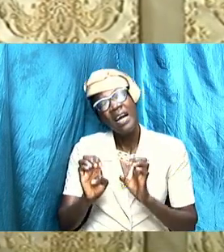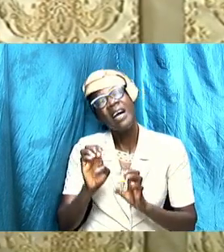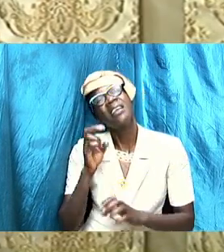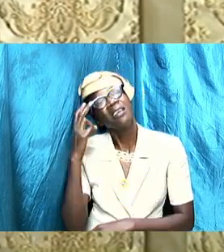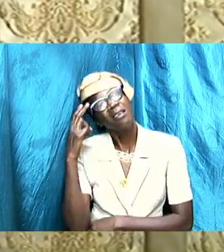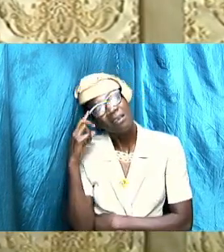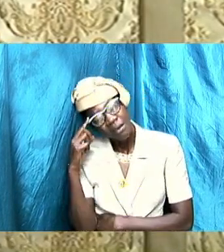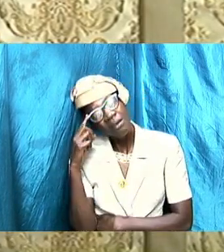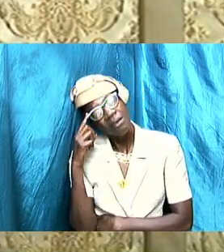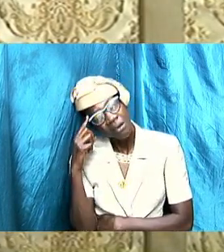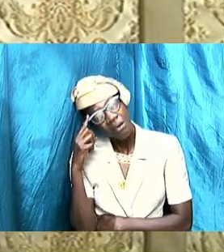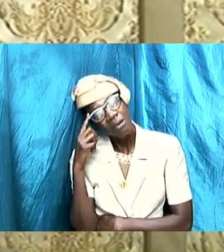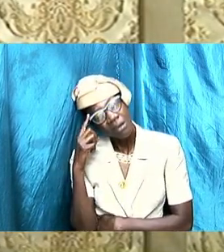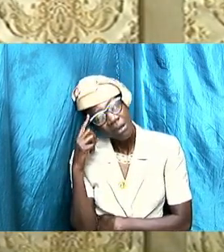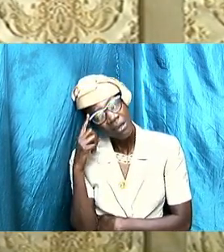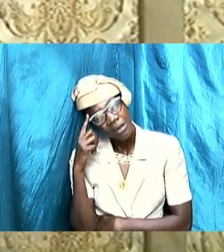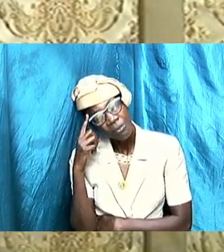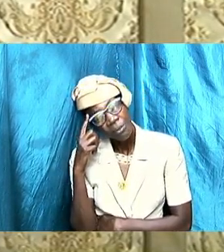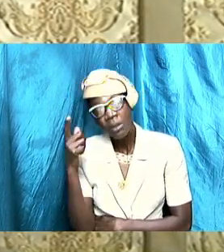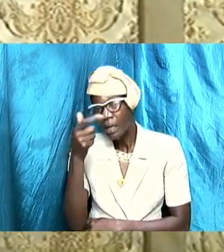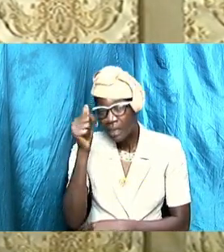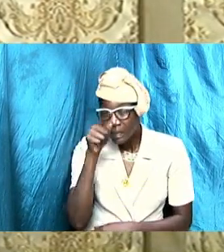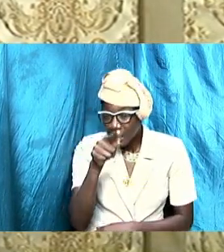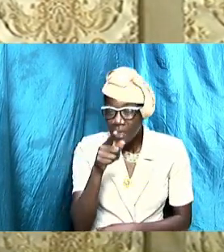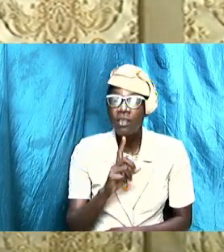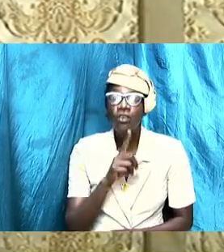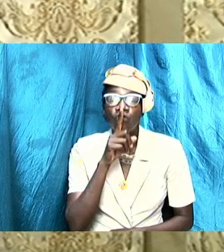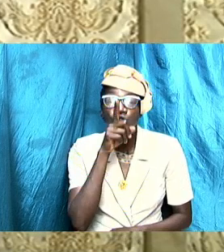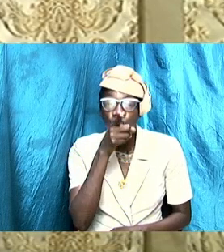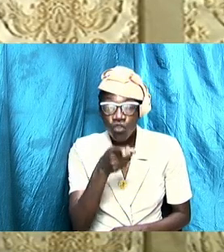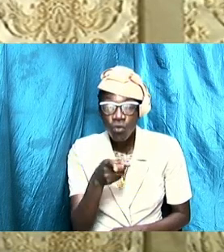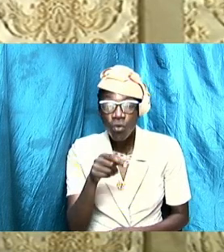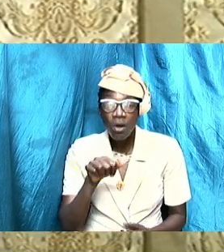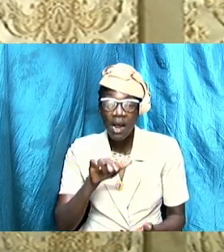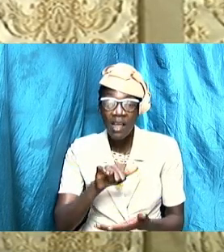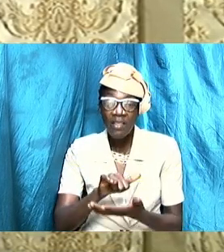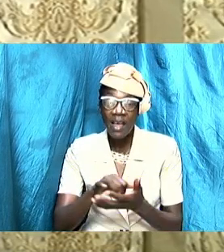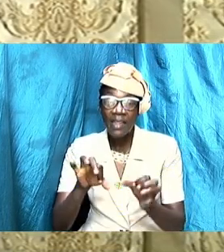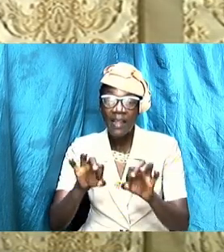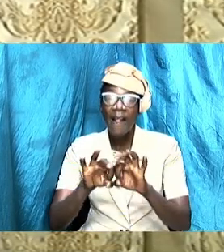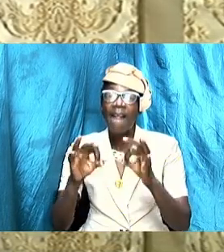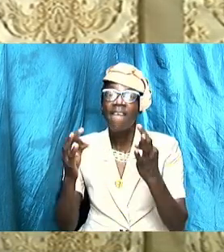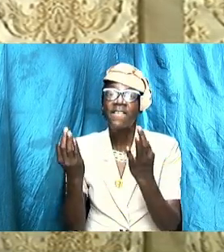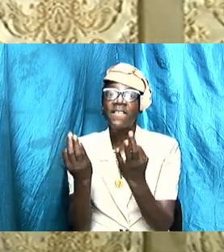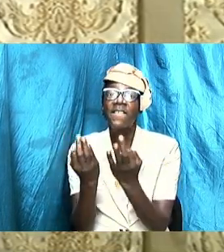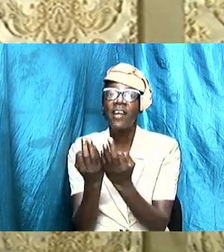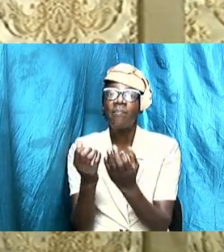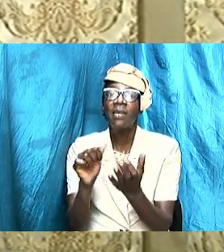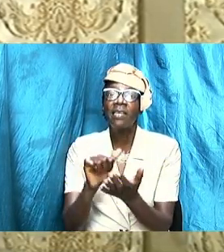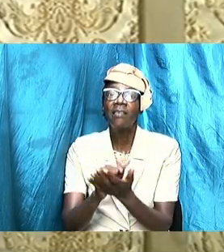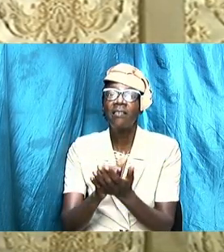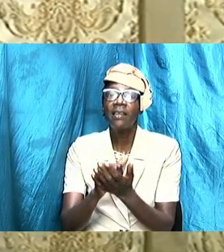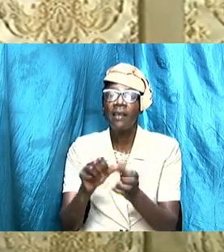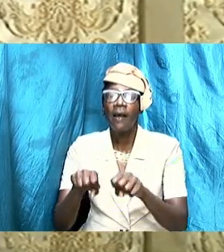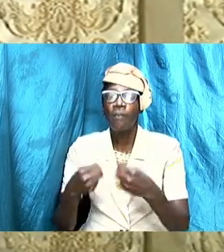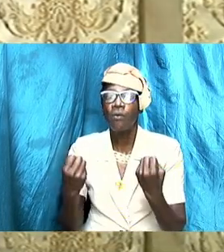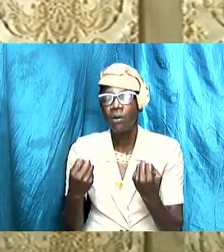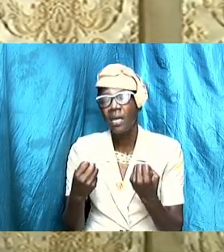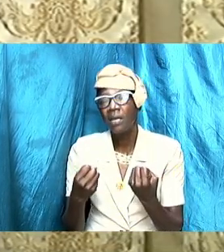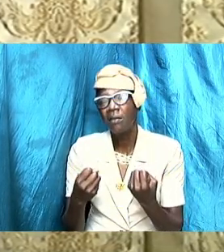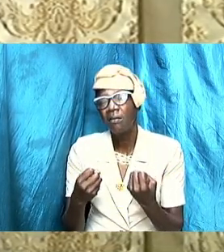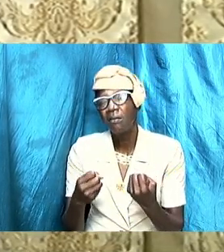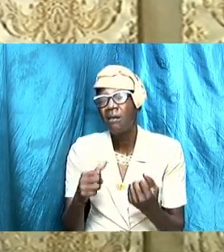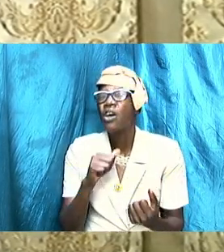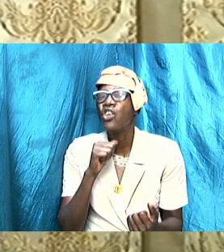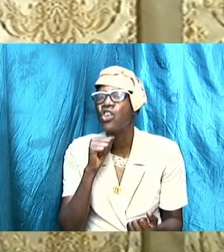Because I am convinced that families which are broken ought not to be broken.